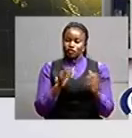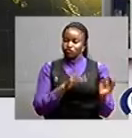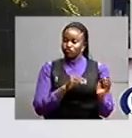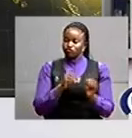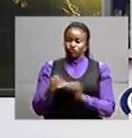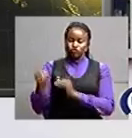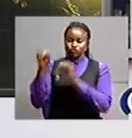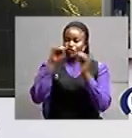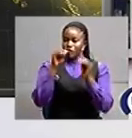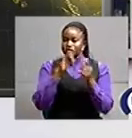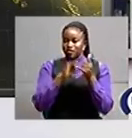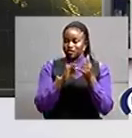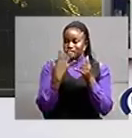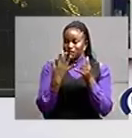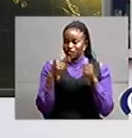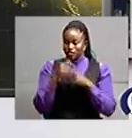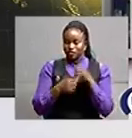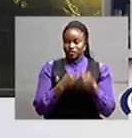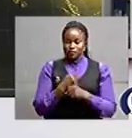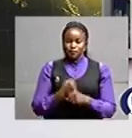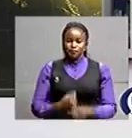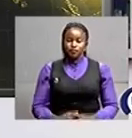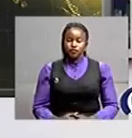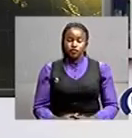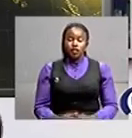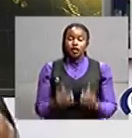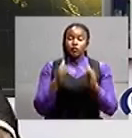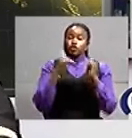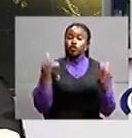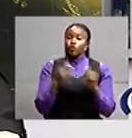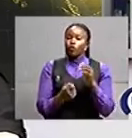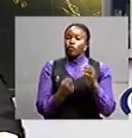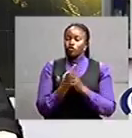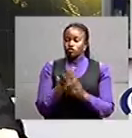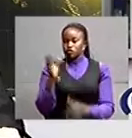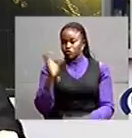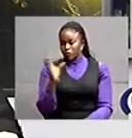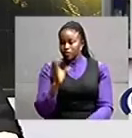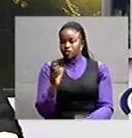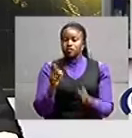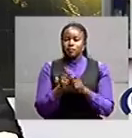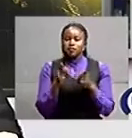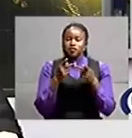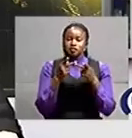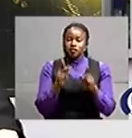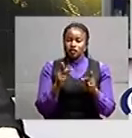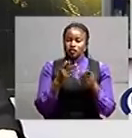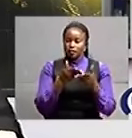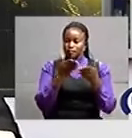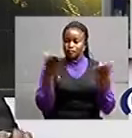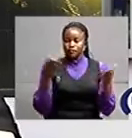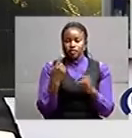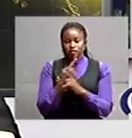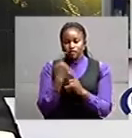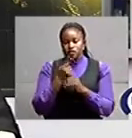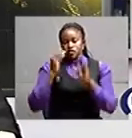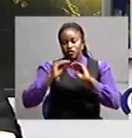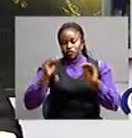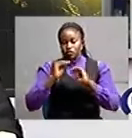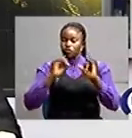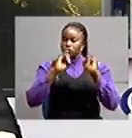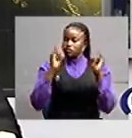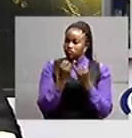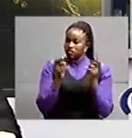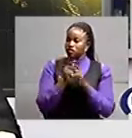next this year. Now, the Equal Opportunities Commission has embarked on a country-wide tour to different education institutions to